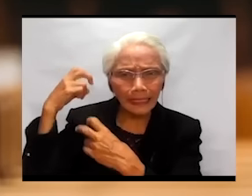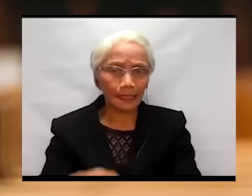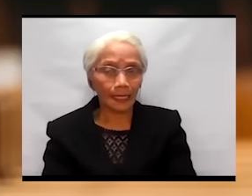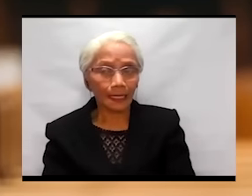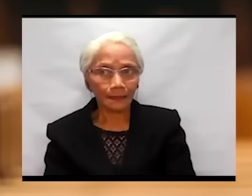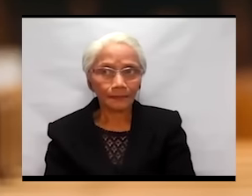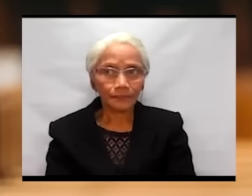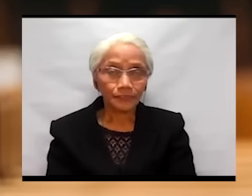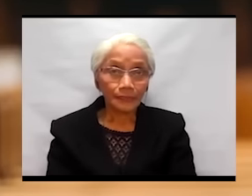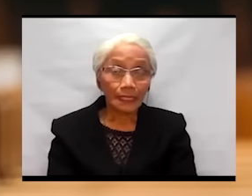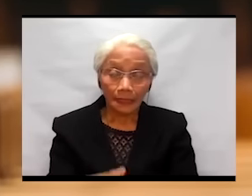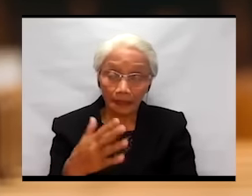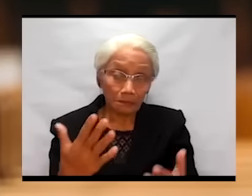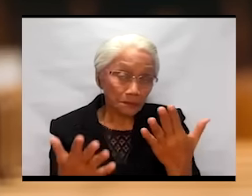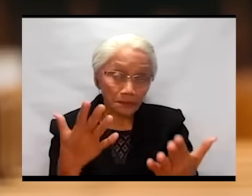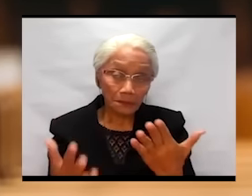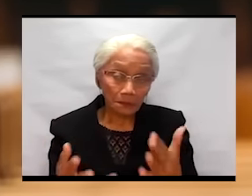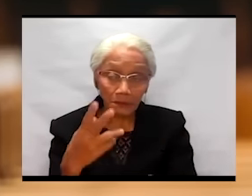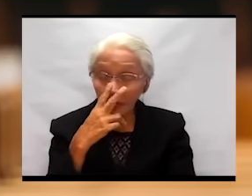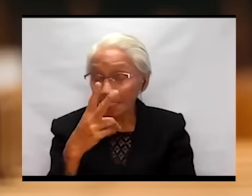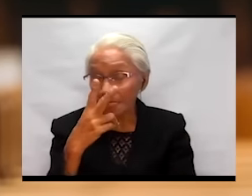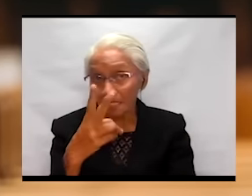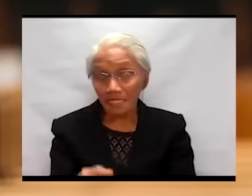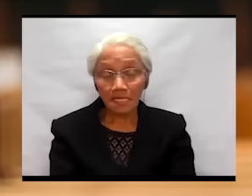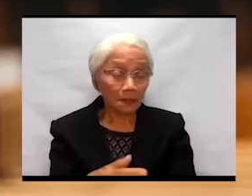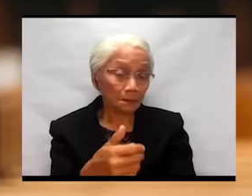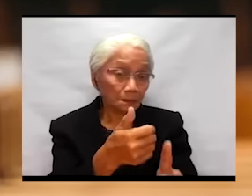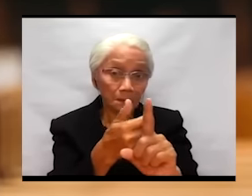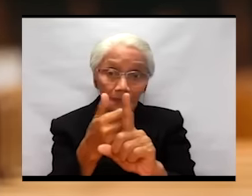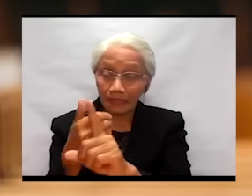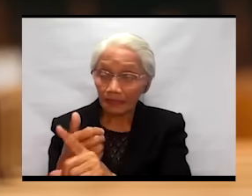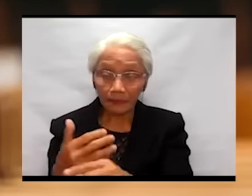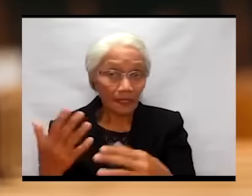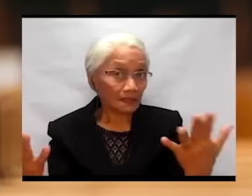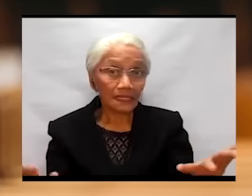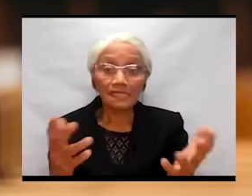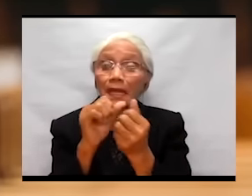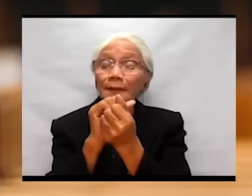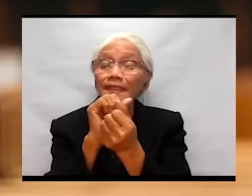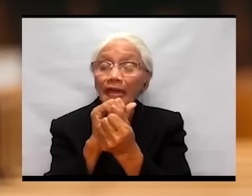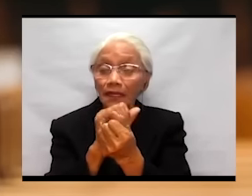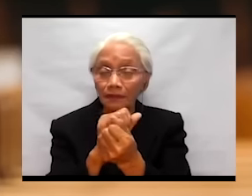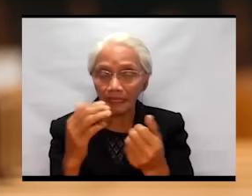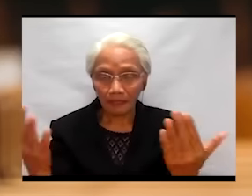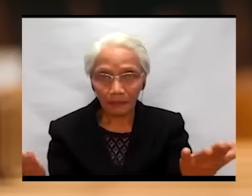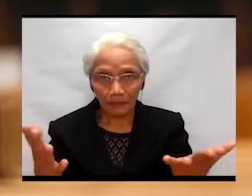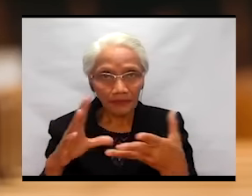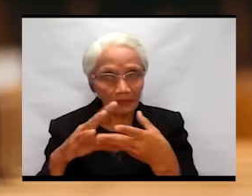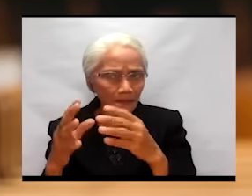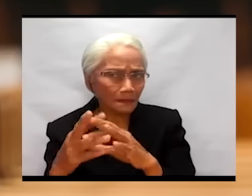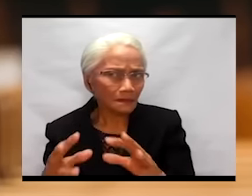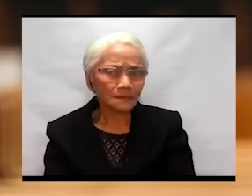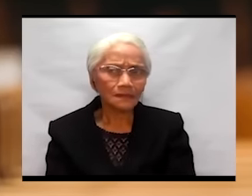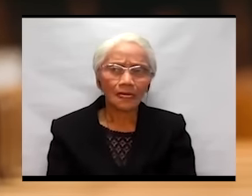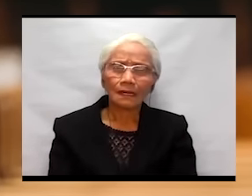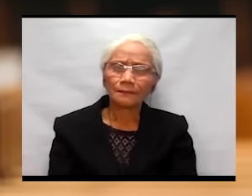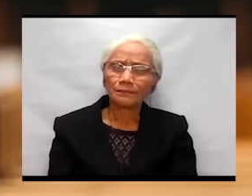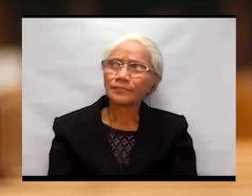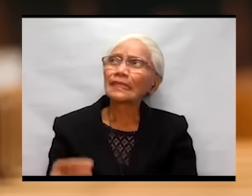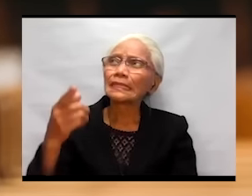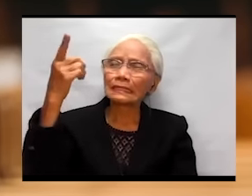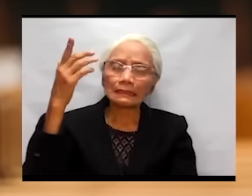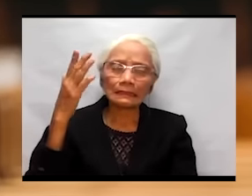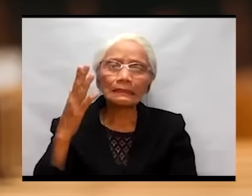ourselves here in this drama. God frees the people from slavery. But